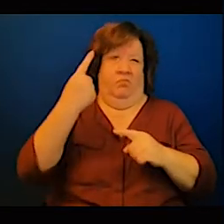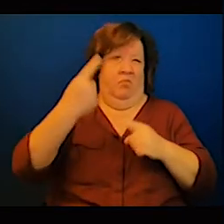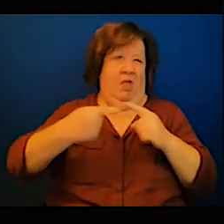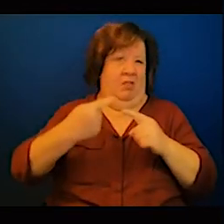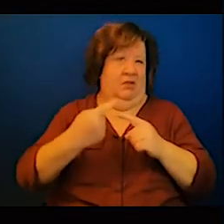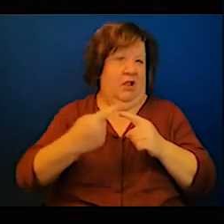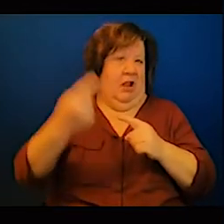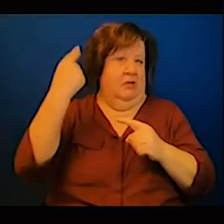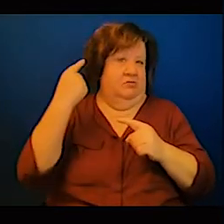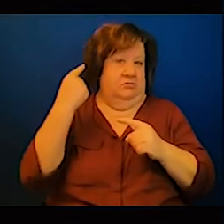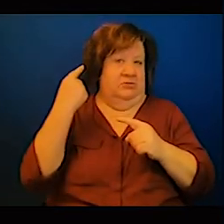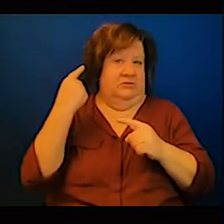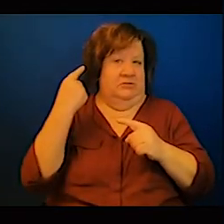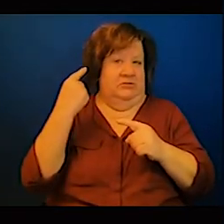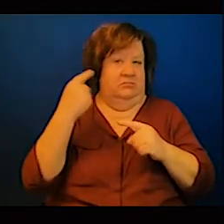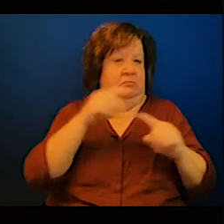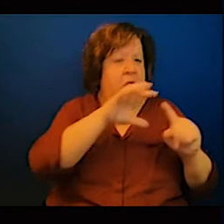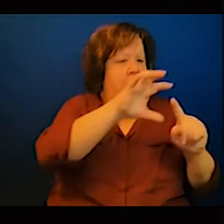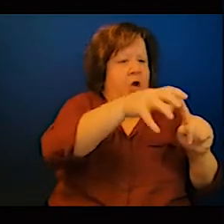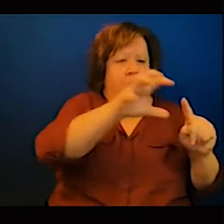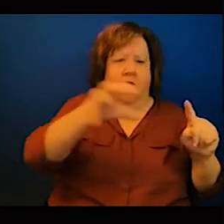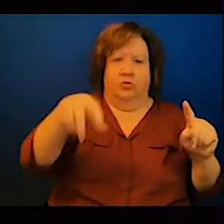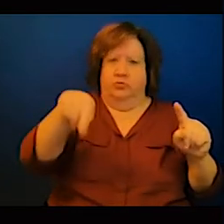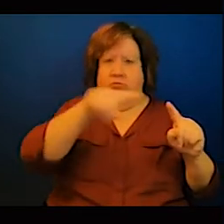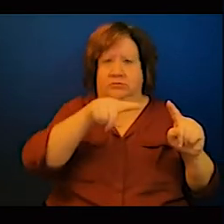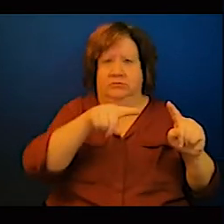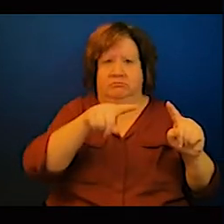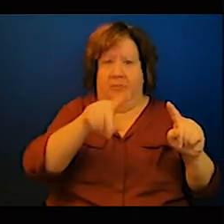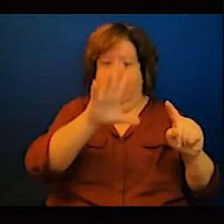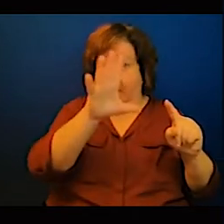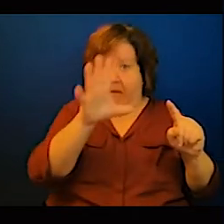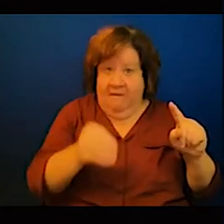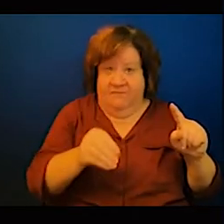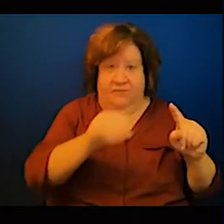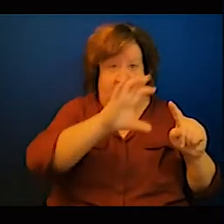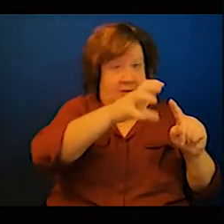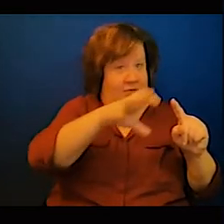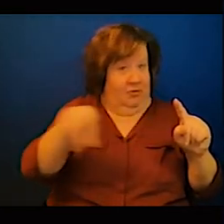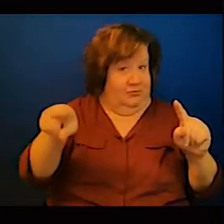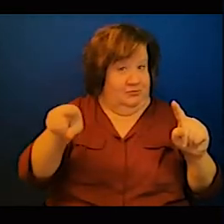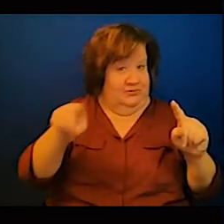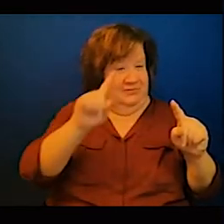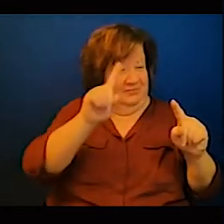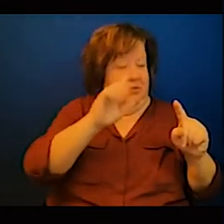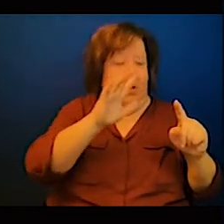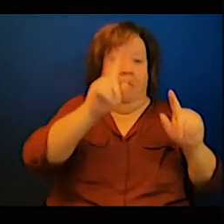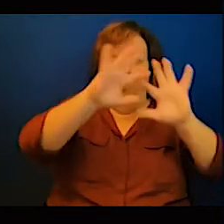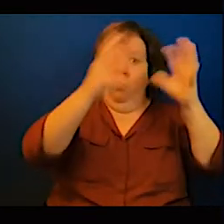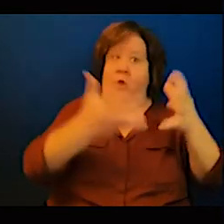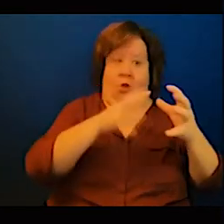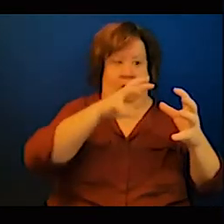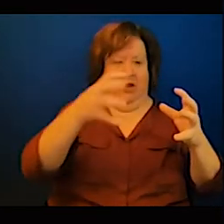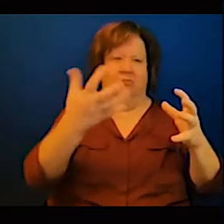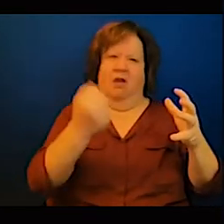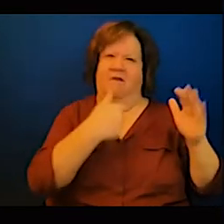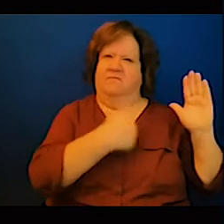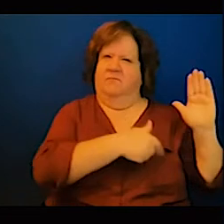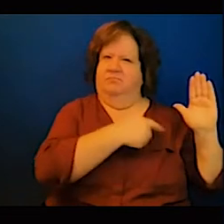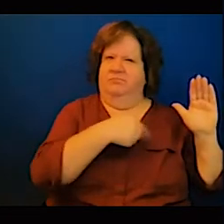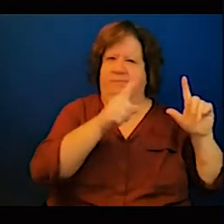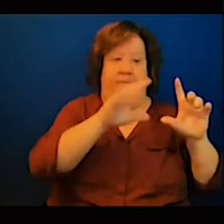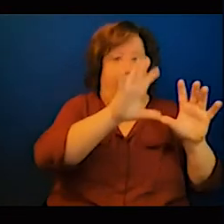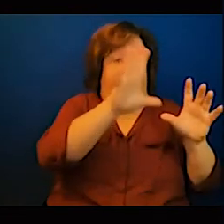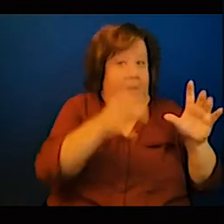so this touches the question of but before I come to that the question of awareness Anita